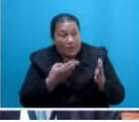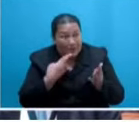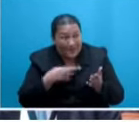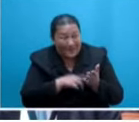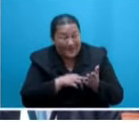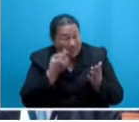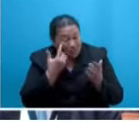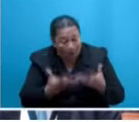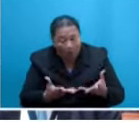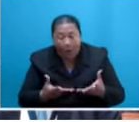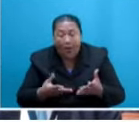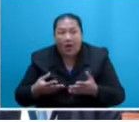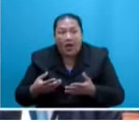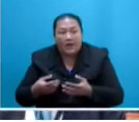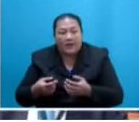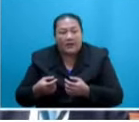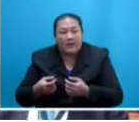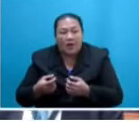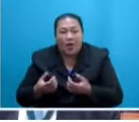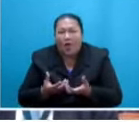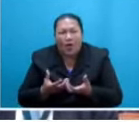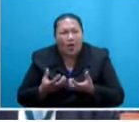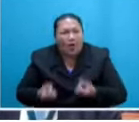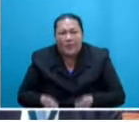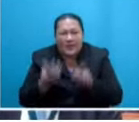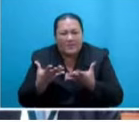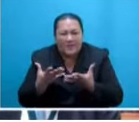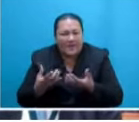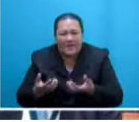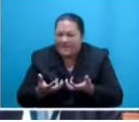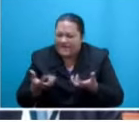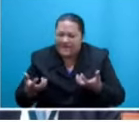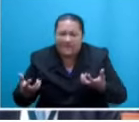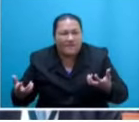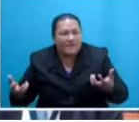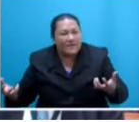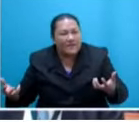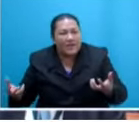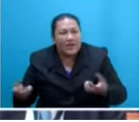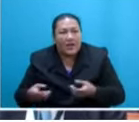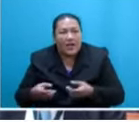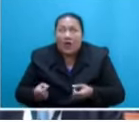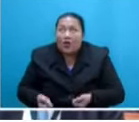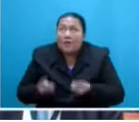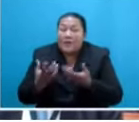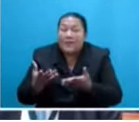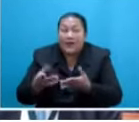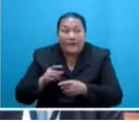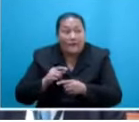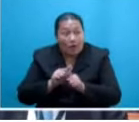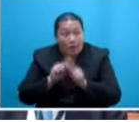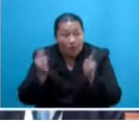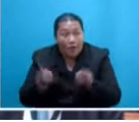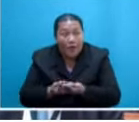isolated state whose international structure is questionable insofar as our commitment to global, regional and